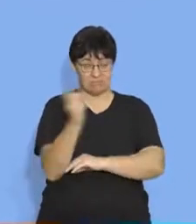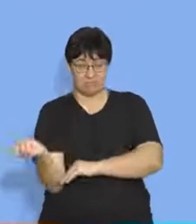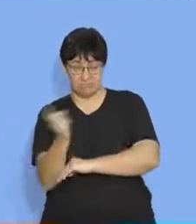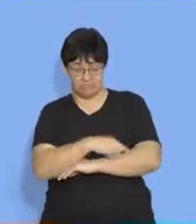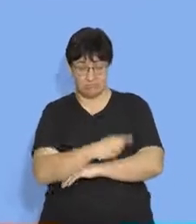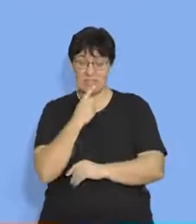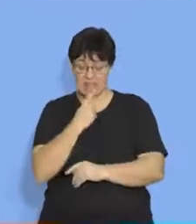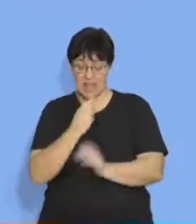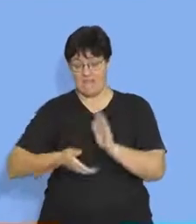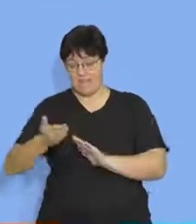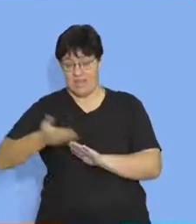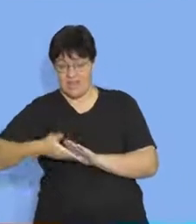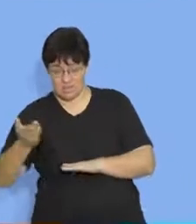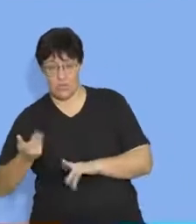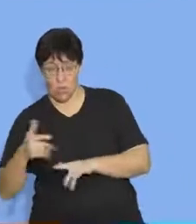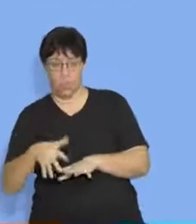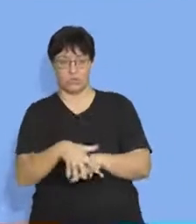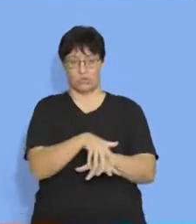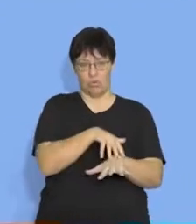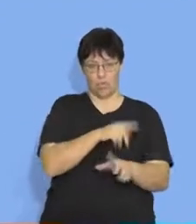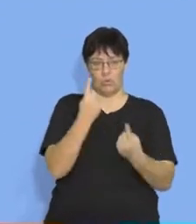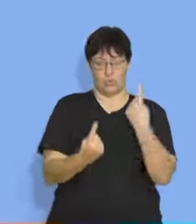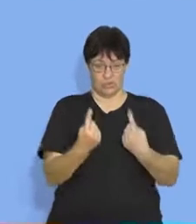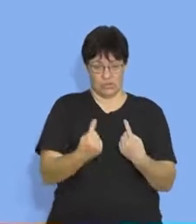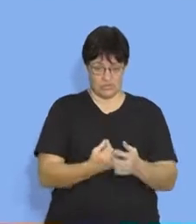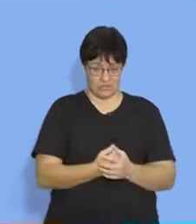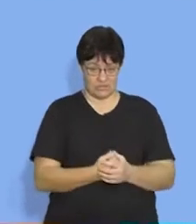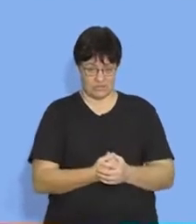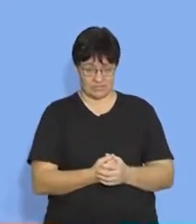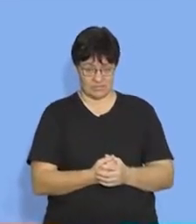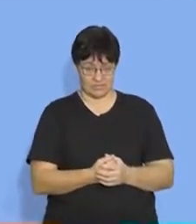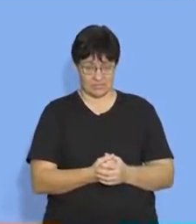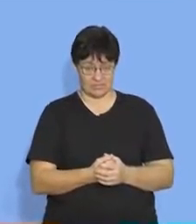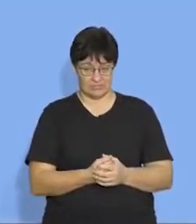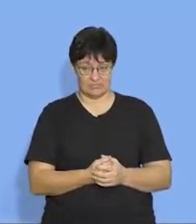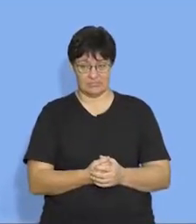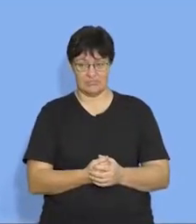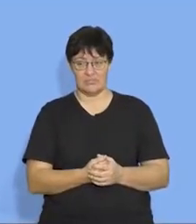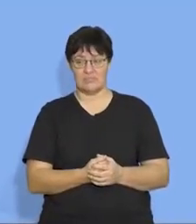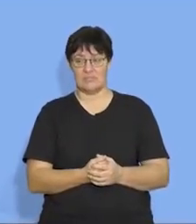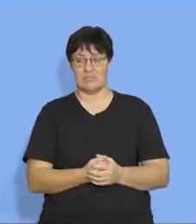object's speeding up or slowing down. Okay. So, direction, very important.